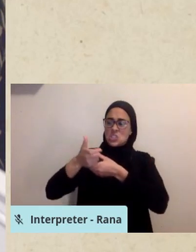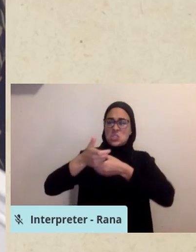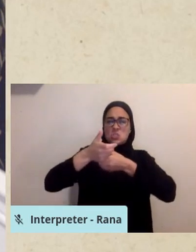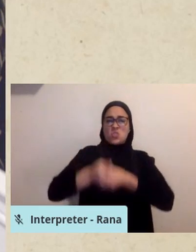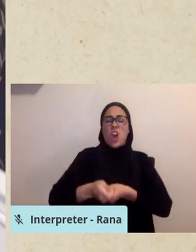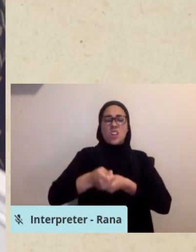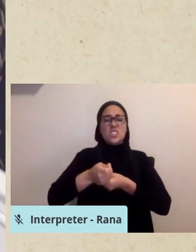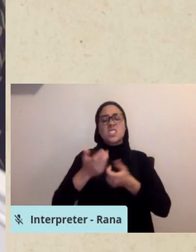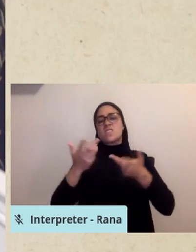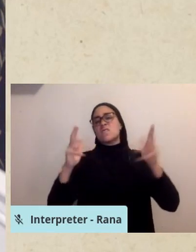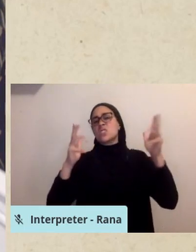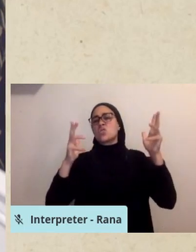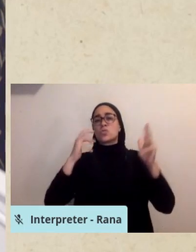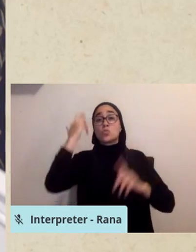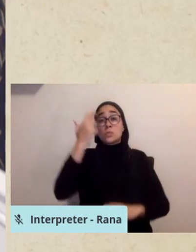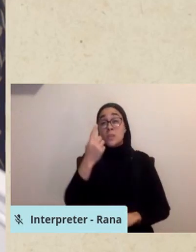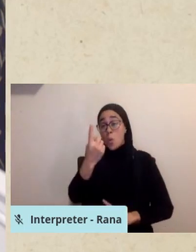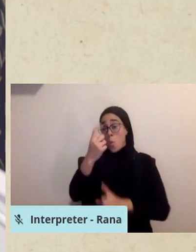single instance.